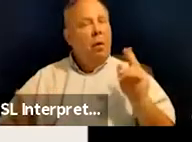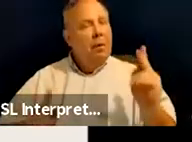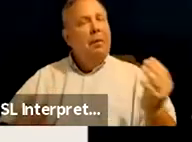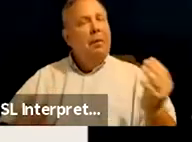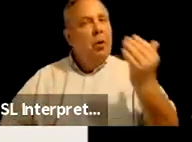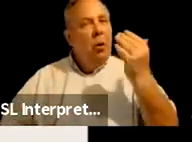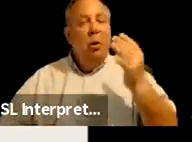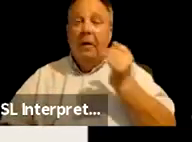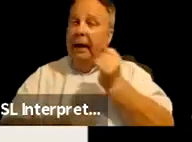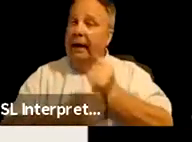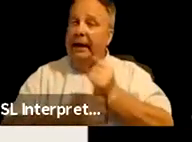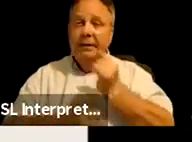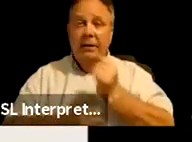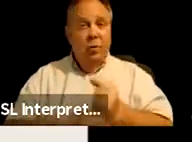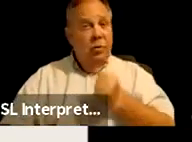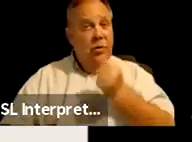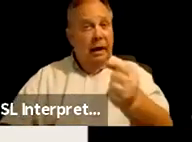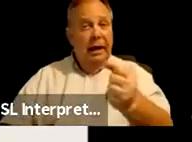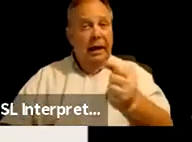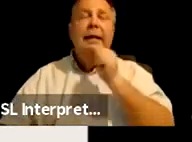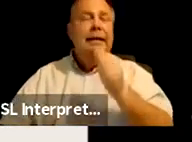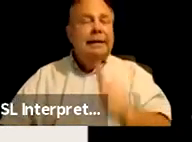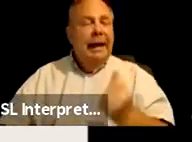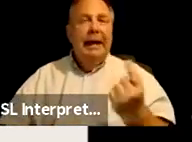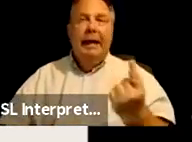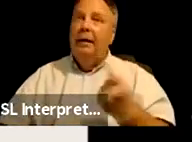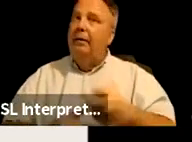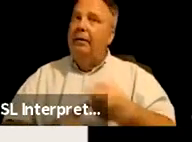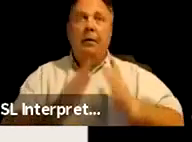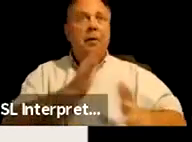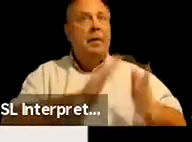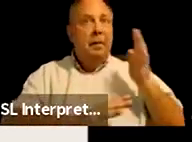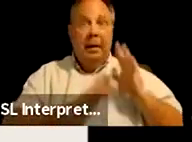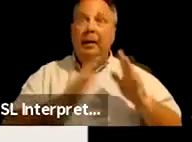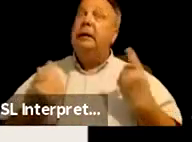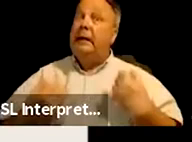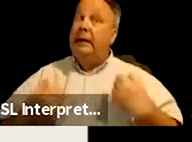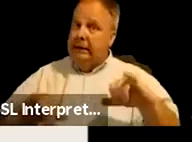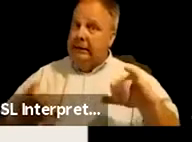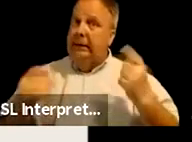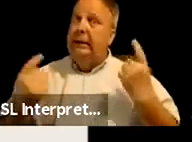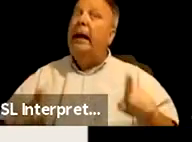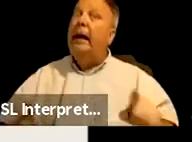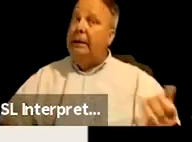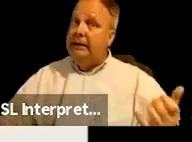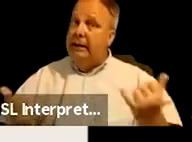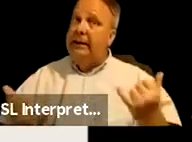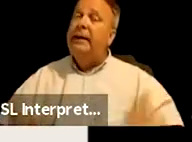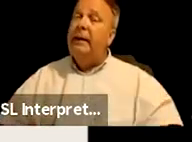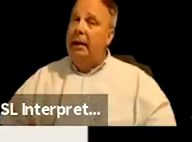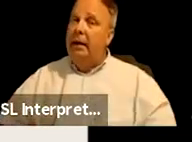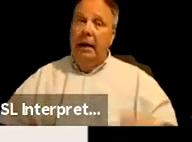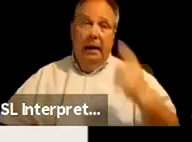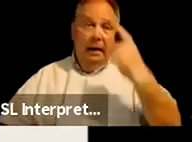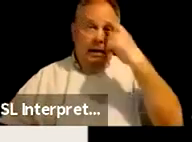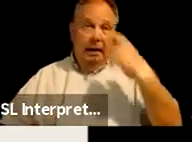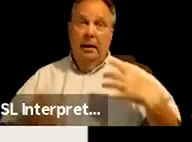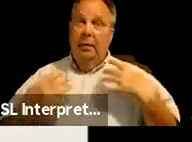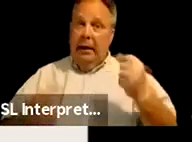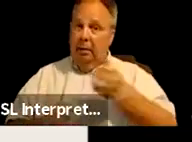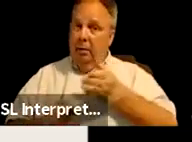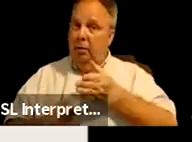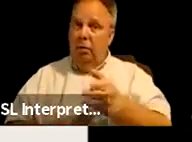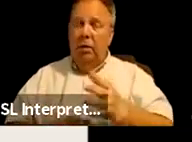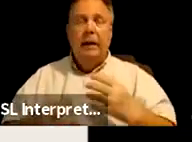know that institutionalization is not something from the past. It still happens to this day. And the mental health care field is